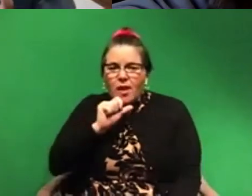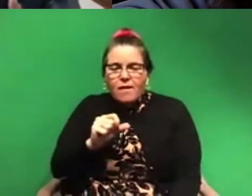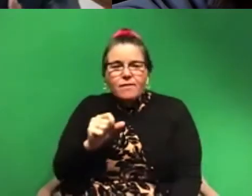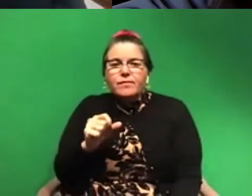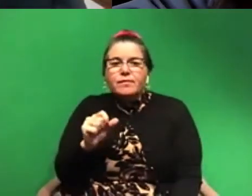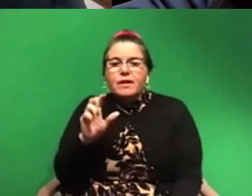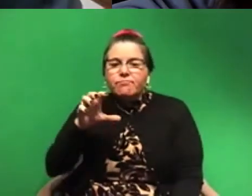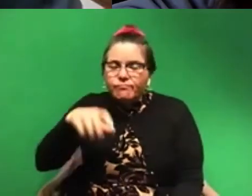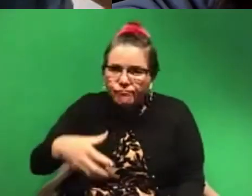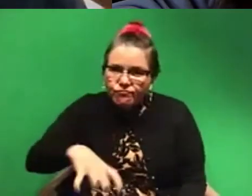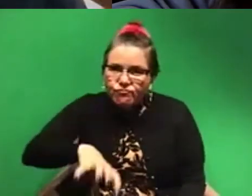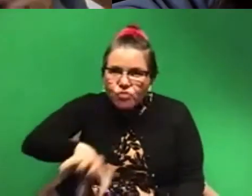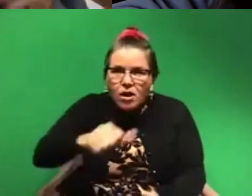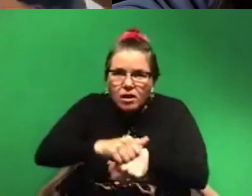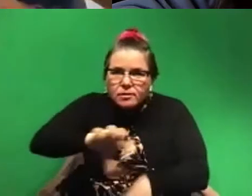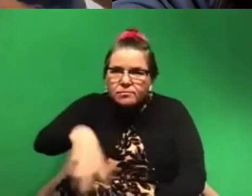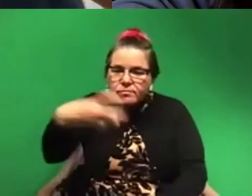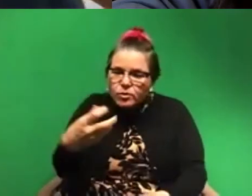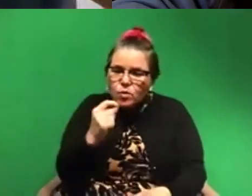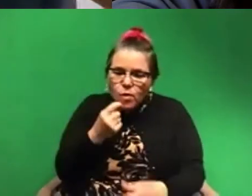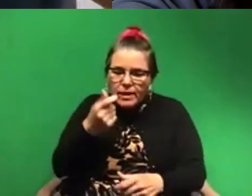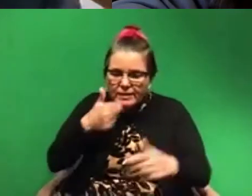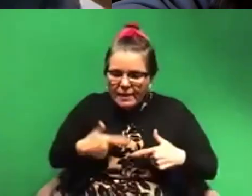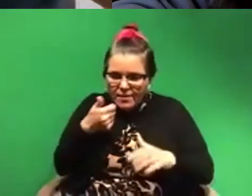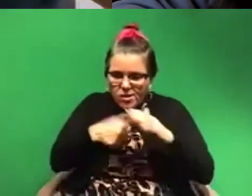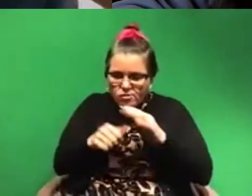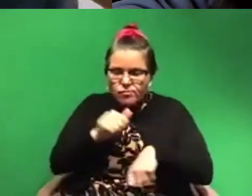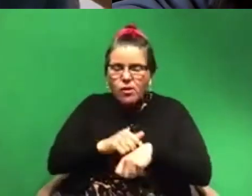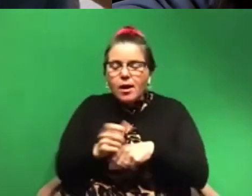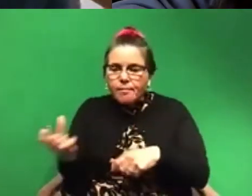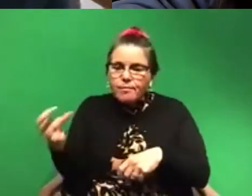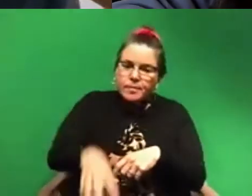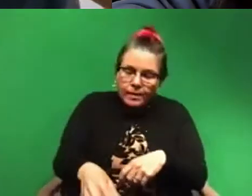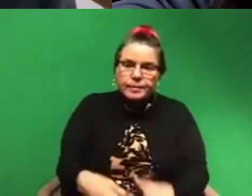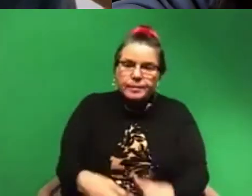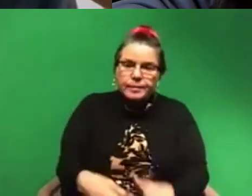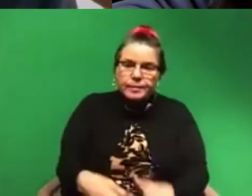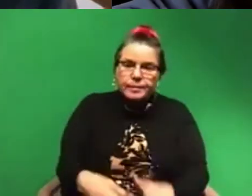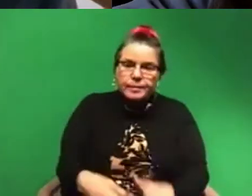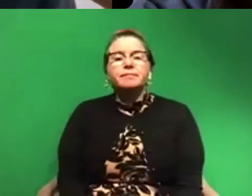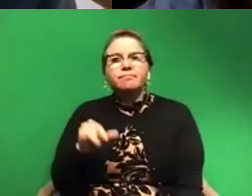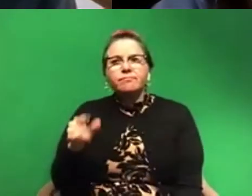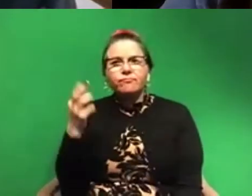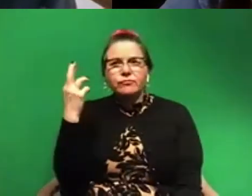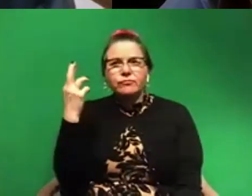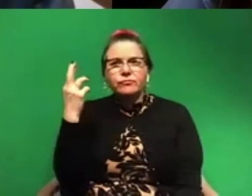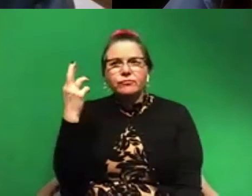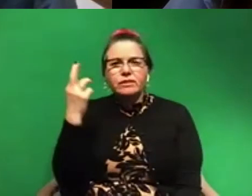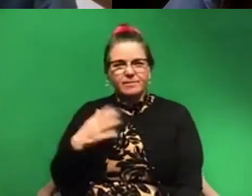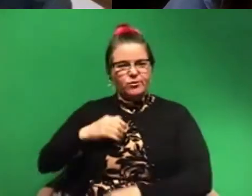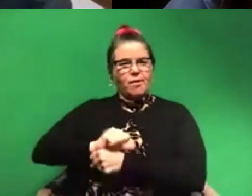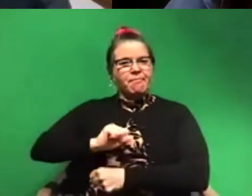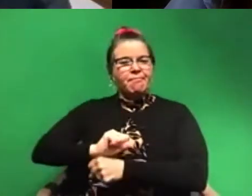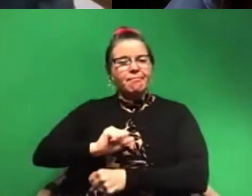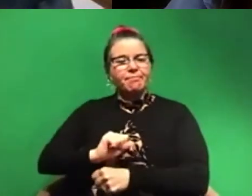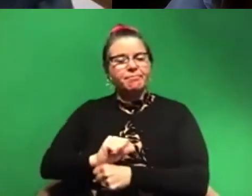the cool stuff that's living underneath there, putting the rock back and realizing when I do it, this is my job. You know, I'm, I get paid to